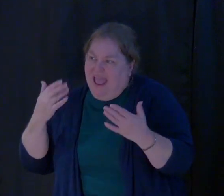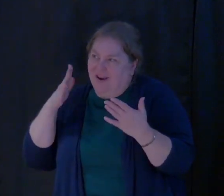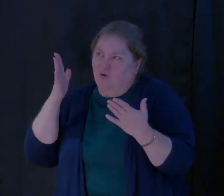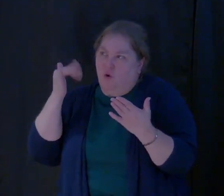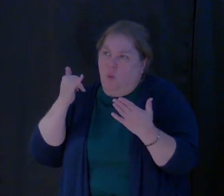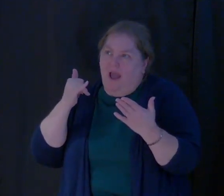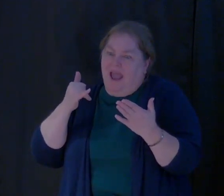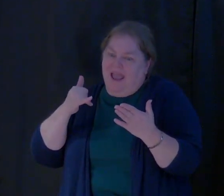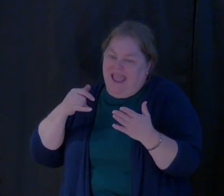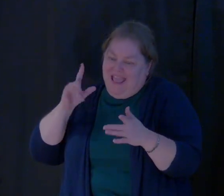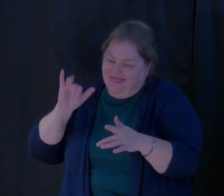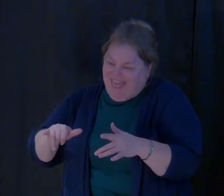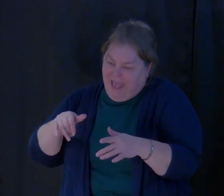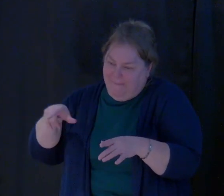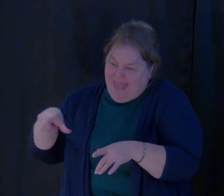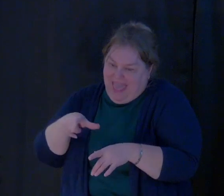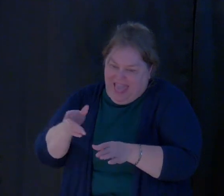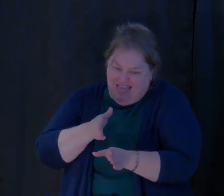down this path in life,